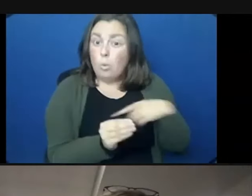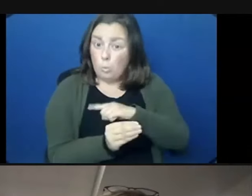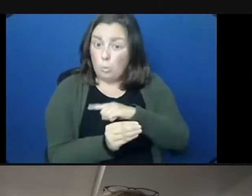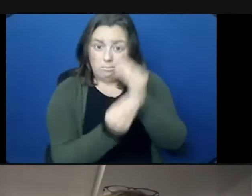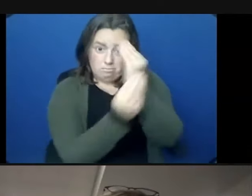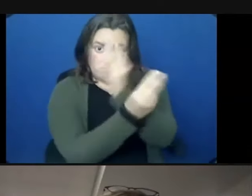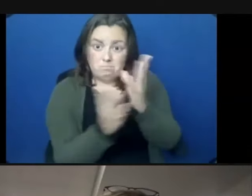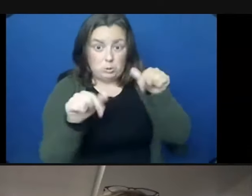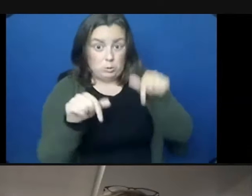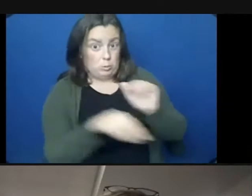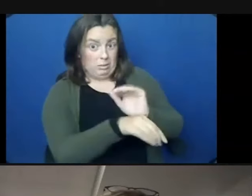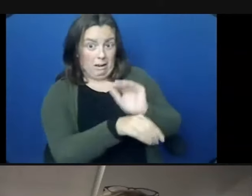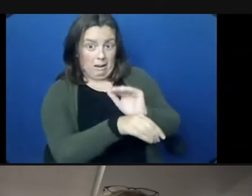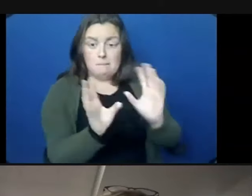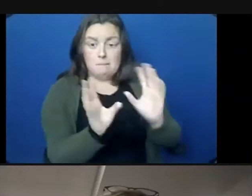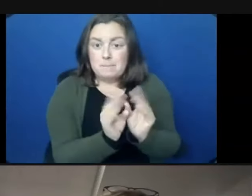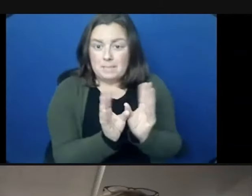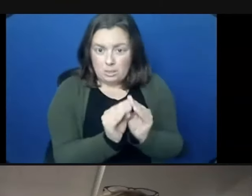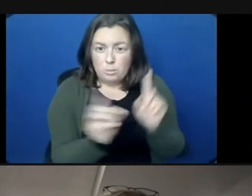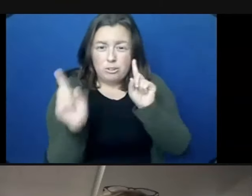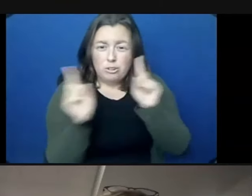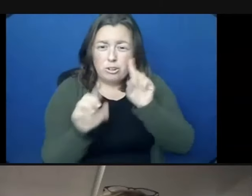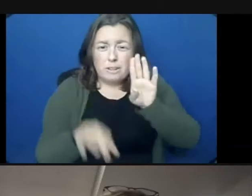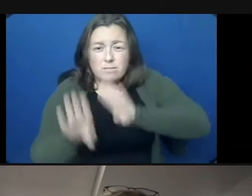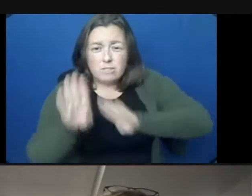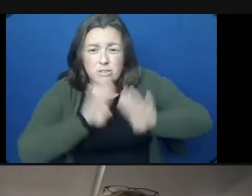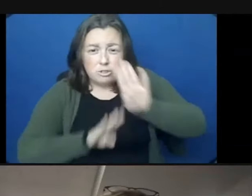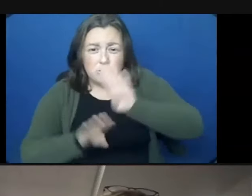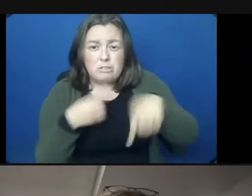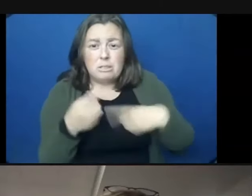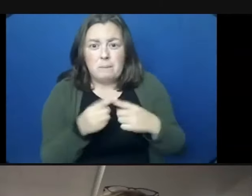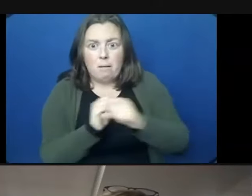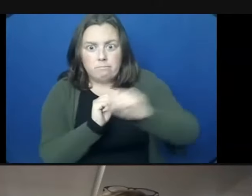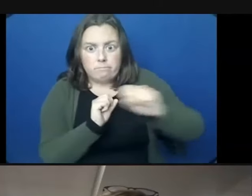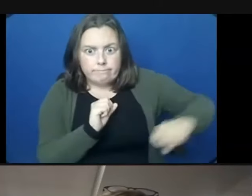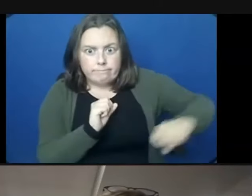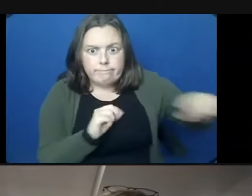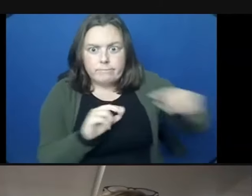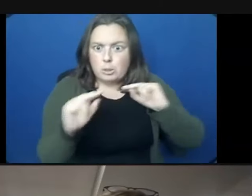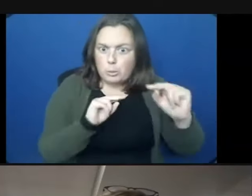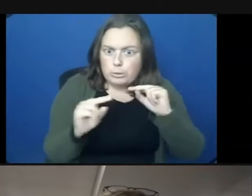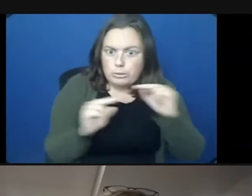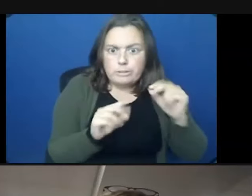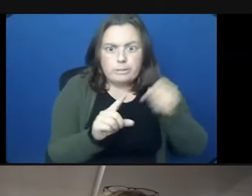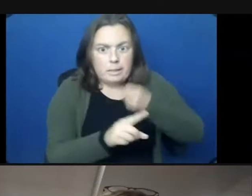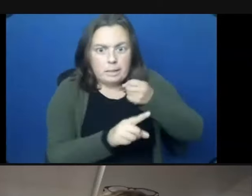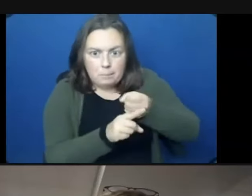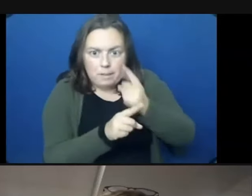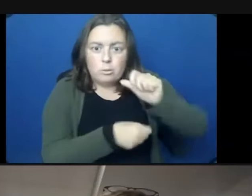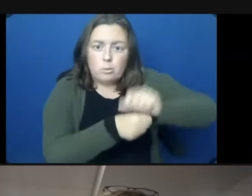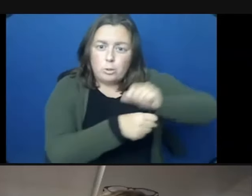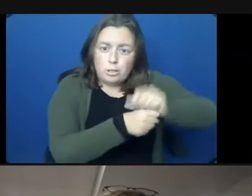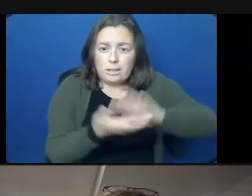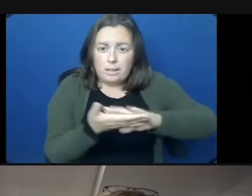speak tonight at this meeting. As we heard there were frustrations about the length of negotiations and what the impact of this decision would be on working and learning conditions,